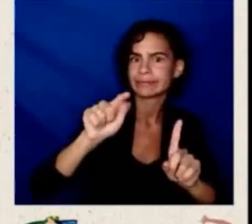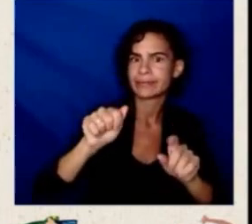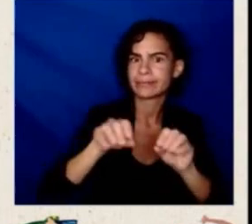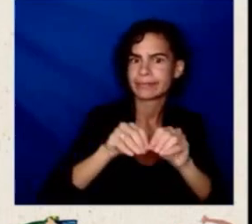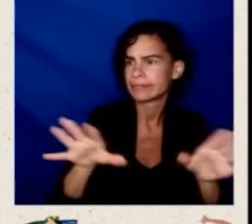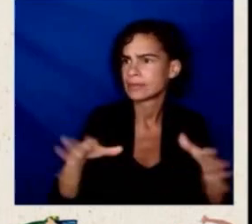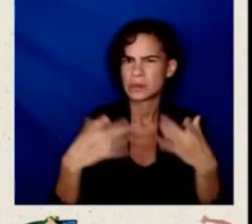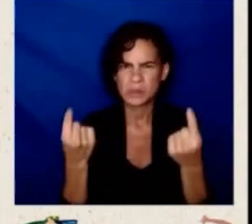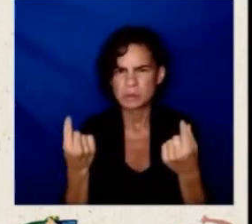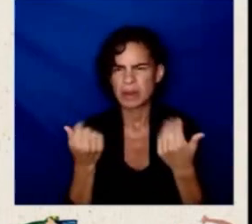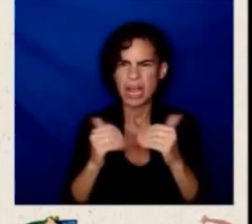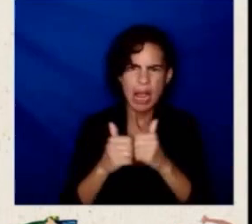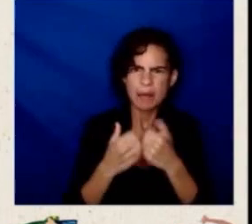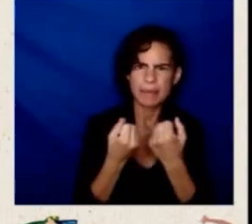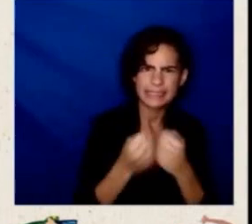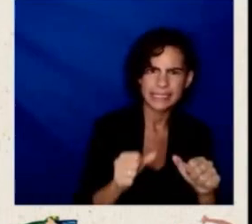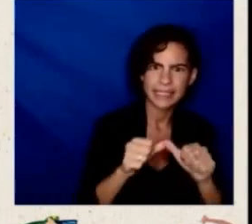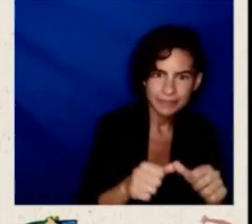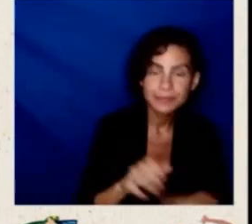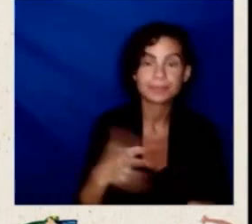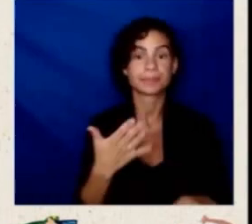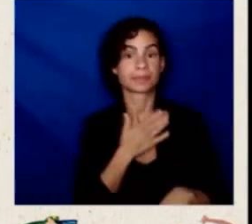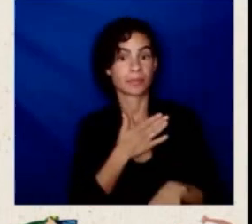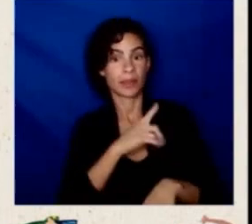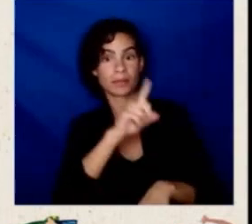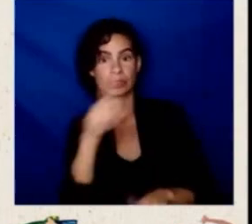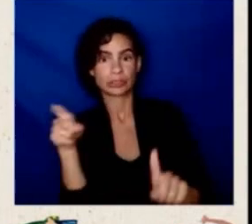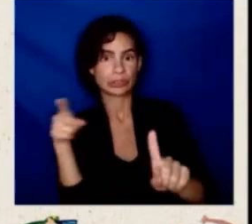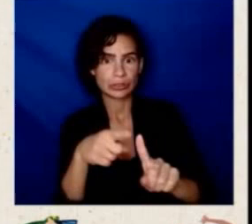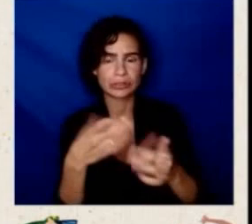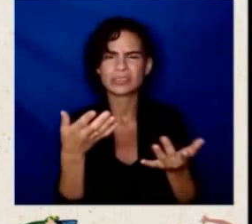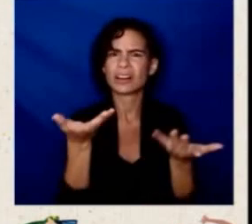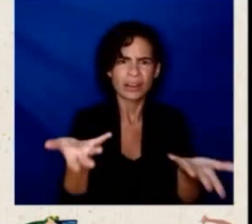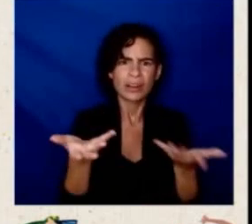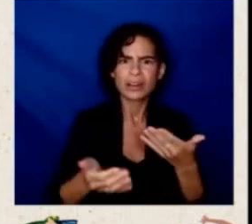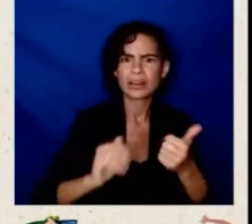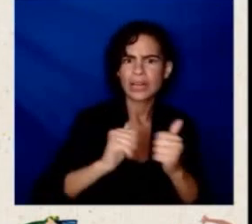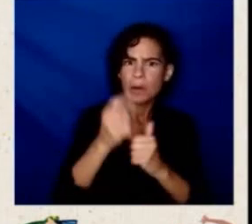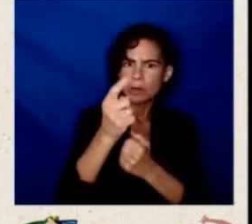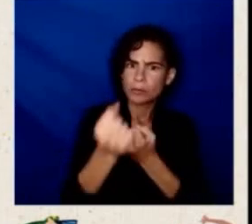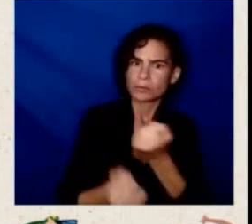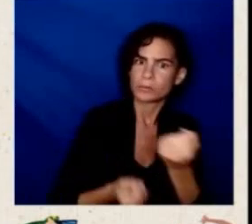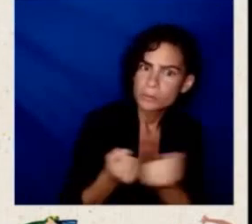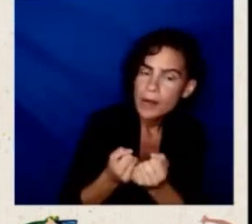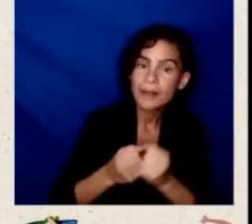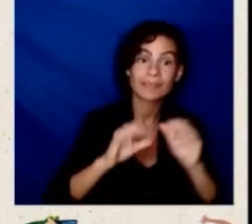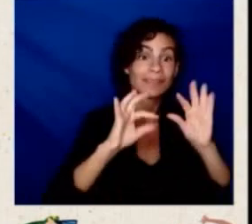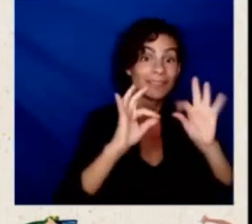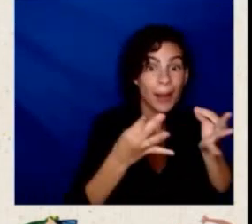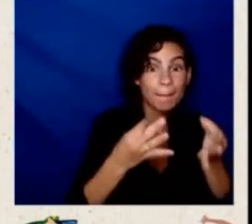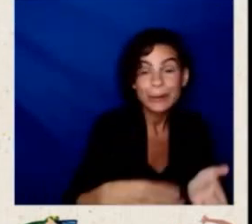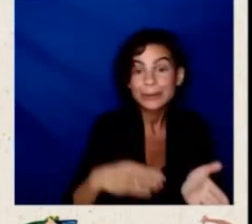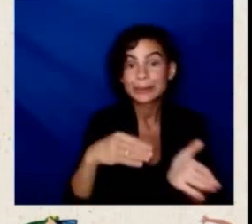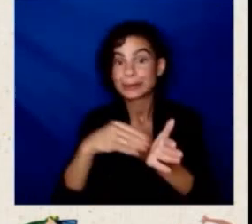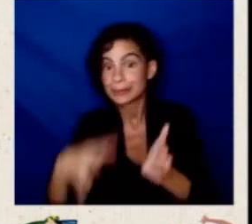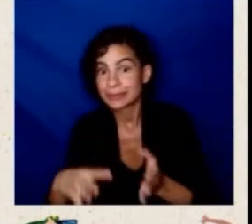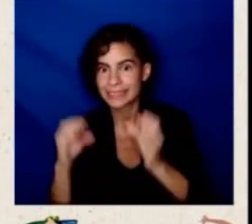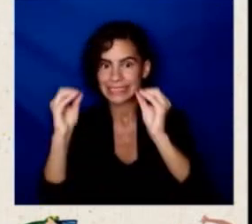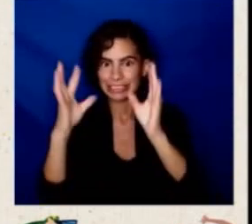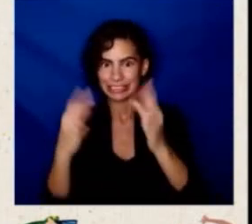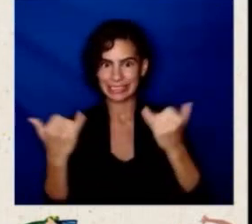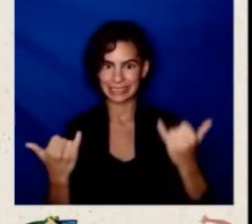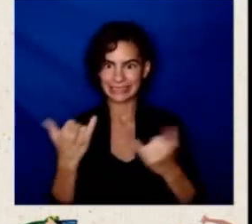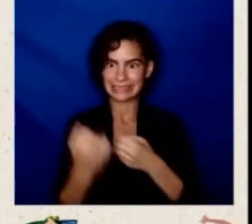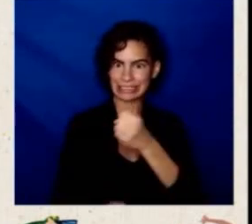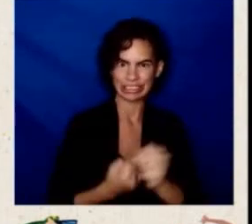working to support students, families, and educators in our public schools as we begin this unprecedented school year? Well, thank you,